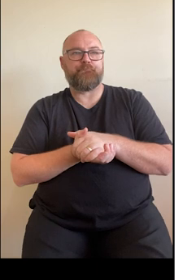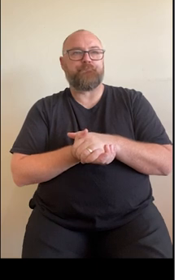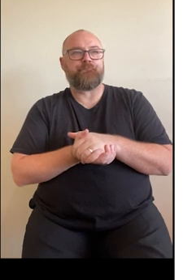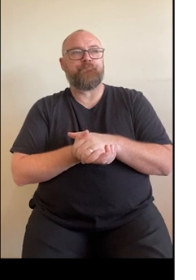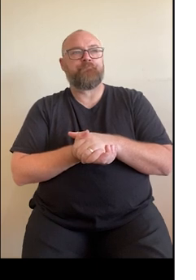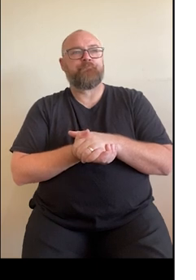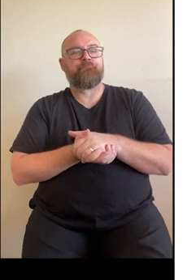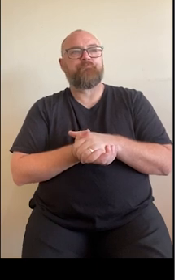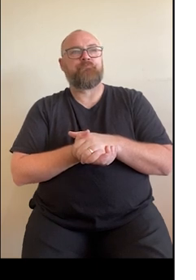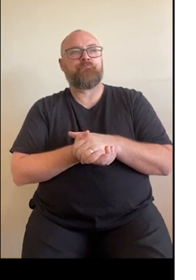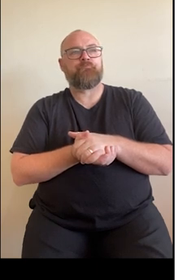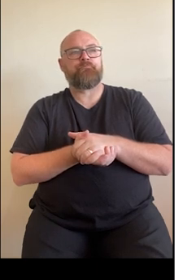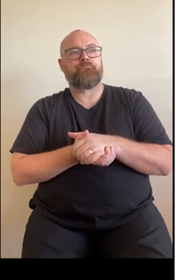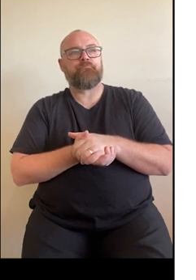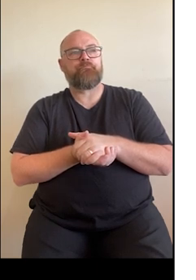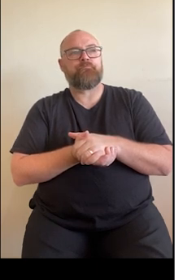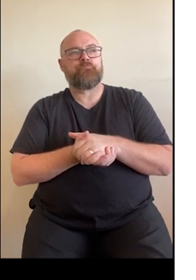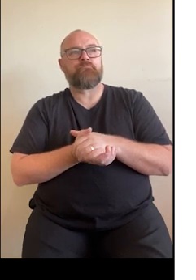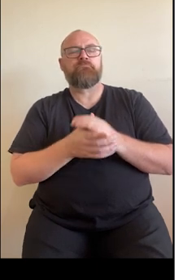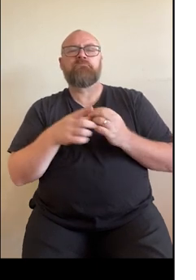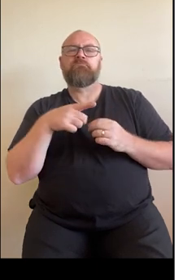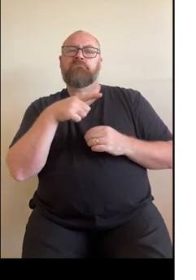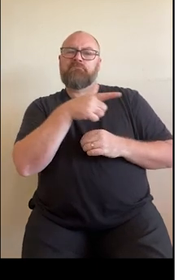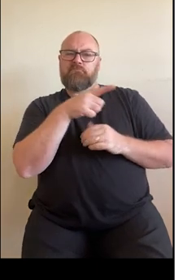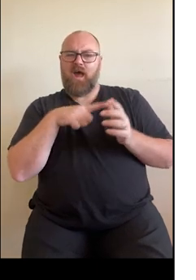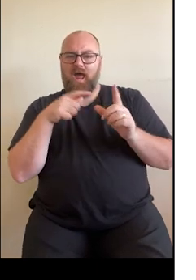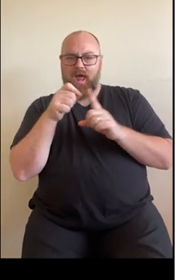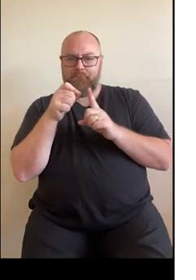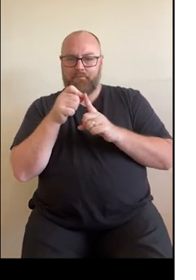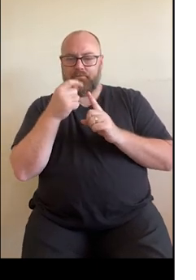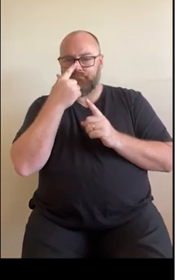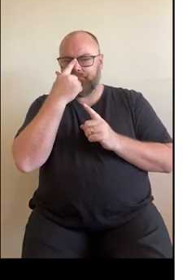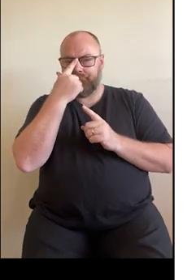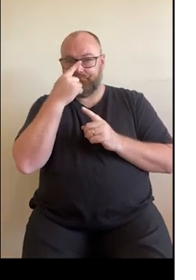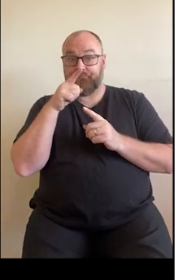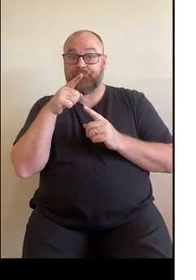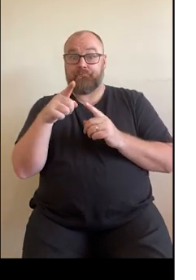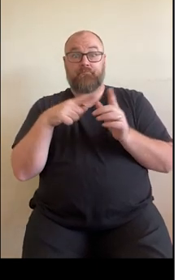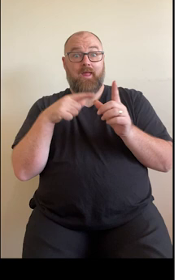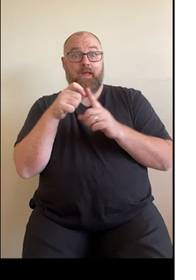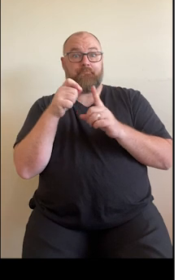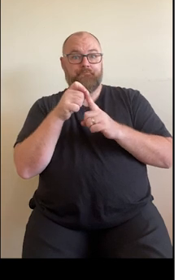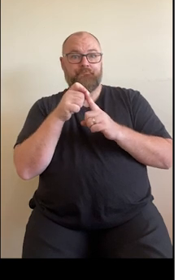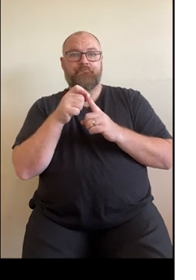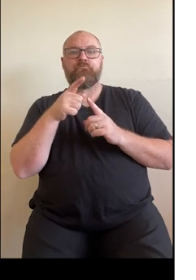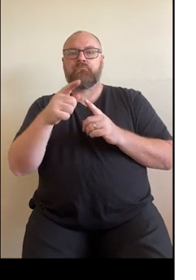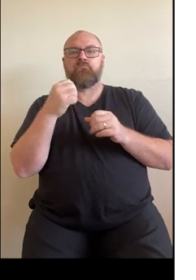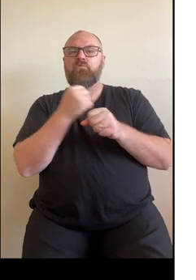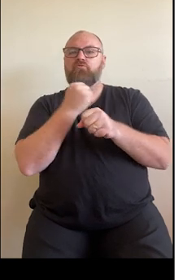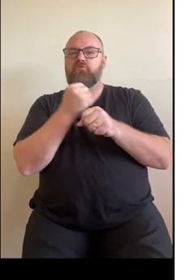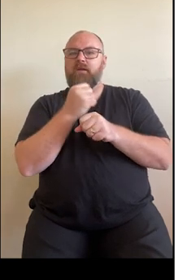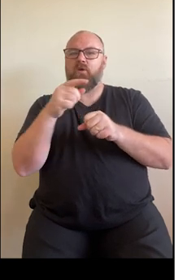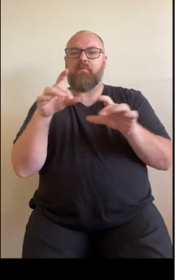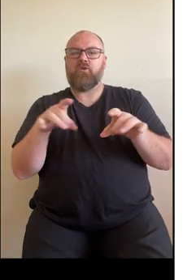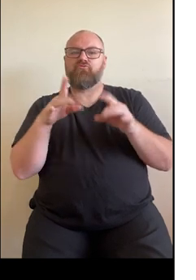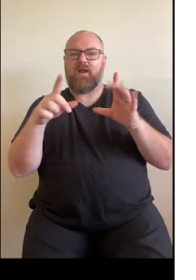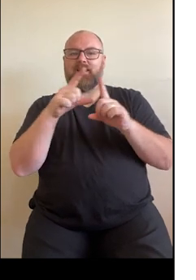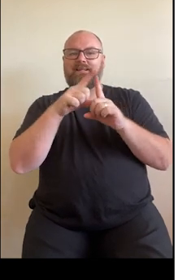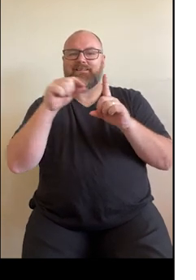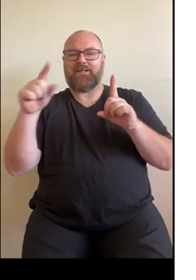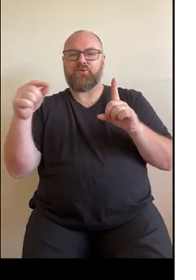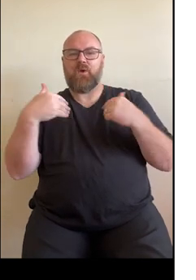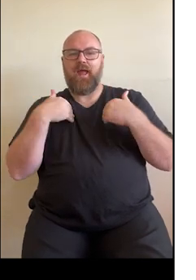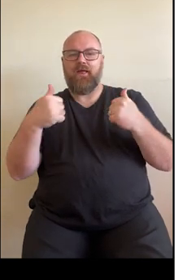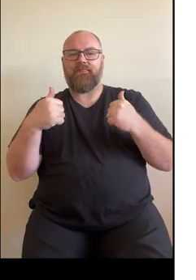Just a little bit more about the My Health app. So the My Health app is an application which was developed by the Australian Digital Health